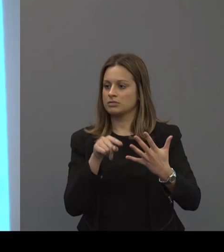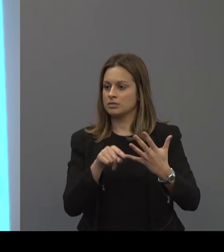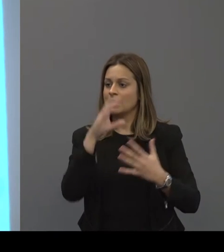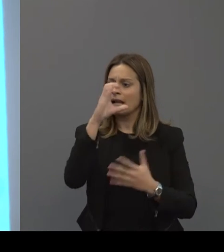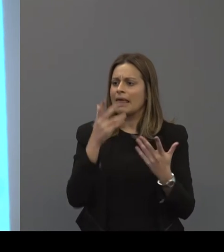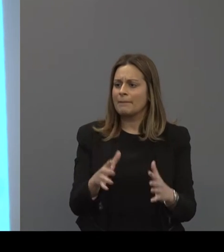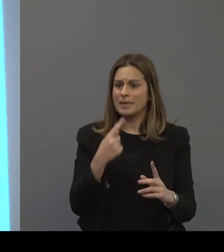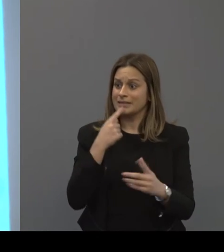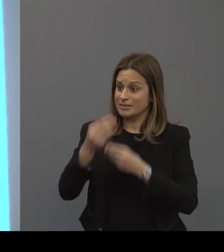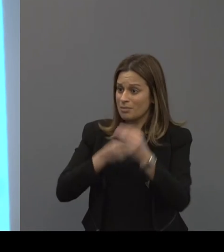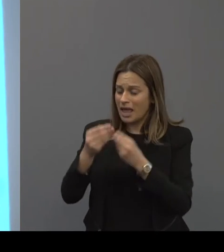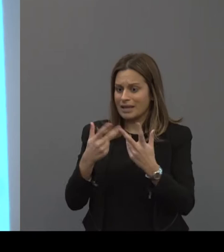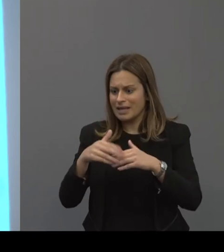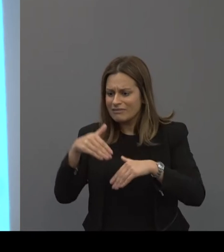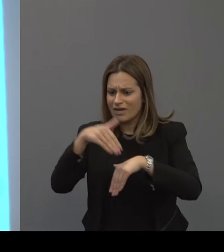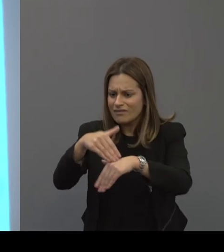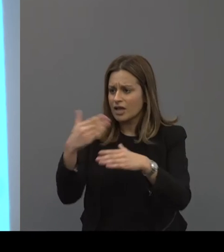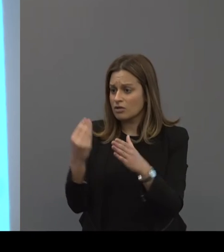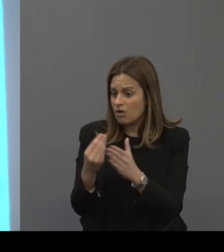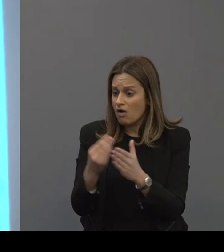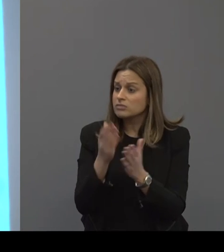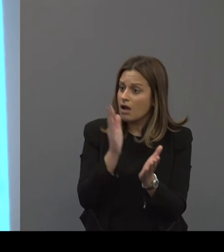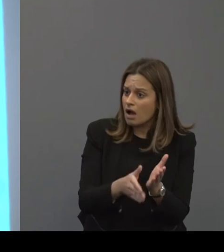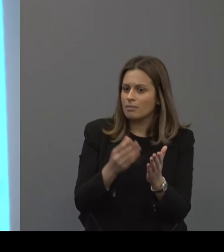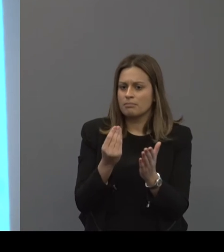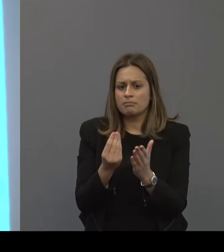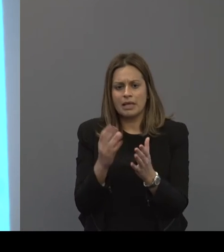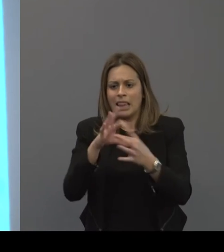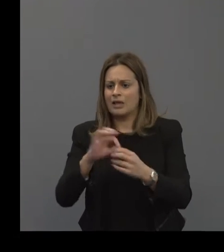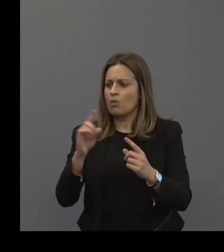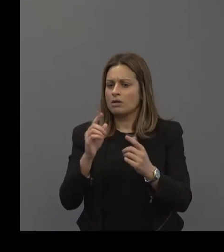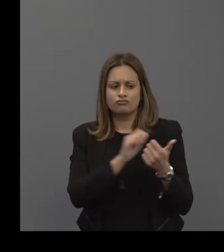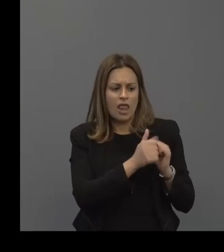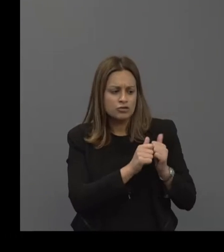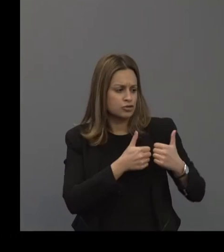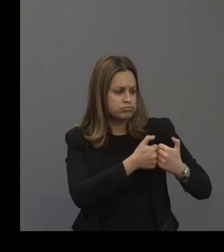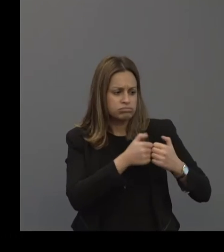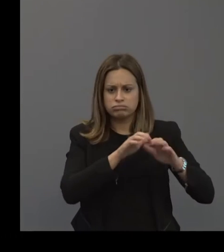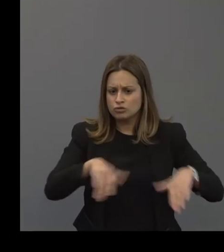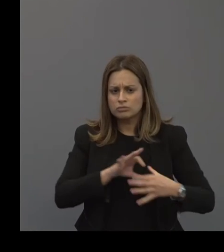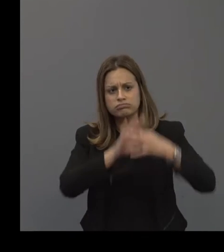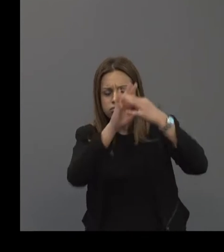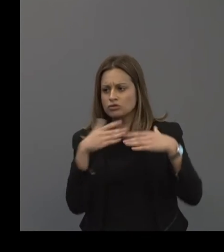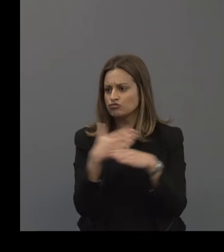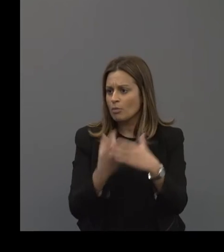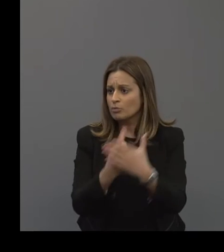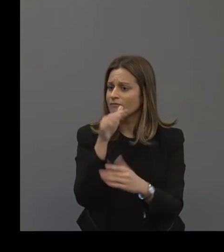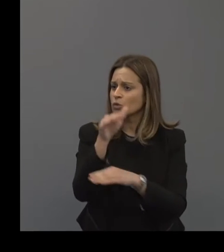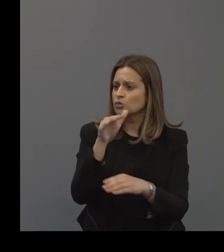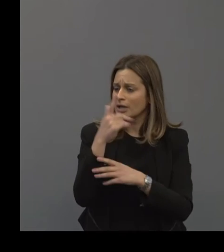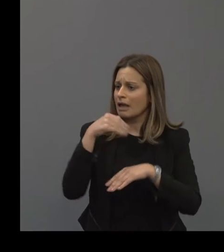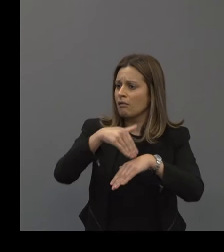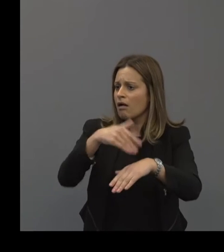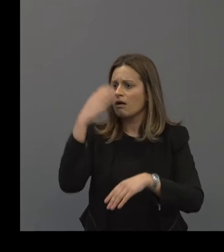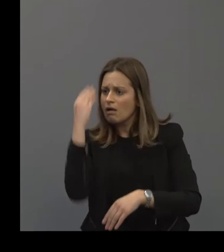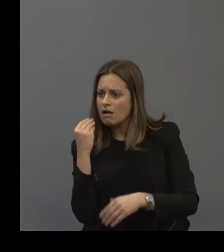to the costs that come along with that that aren't just financial they cost you in your relationships and in your job opportunities and